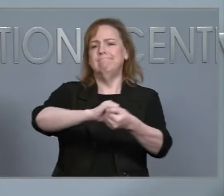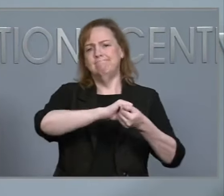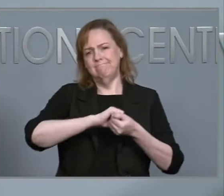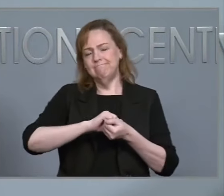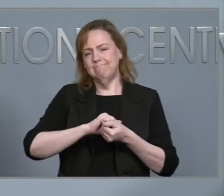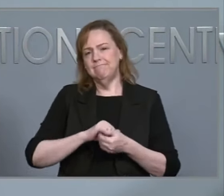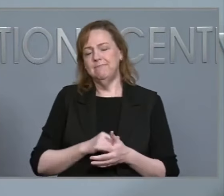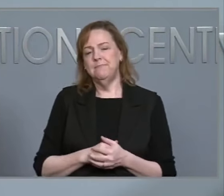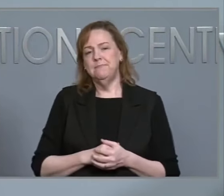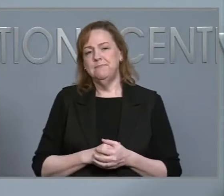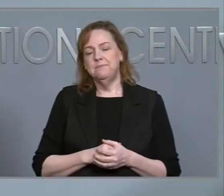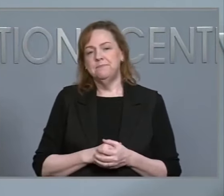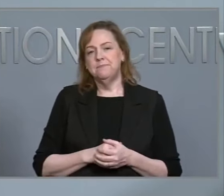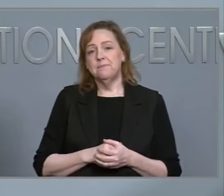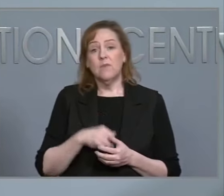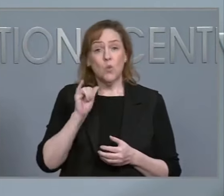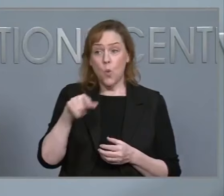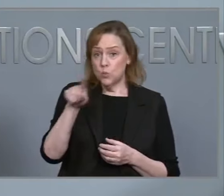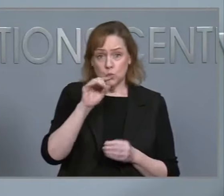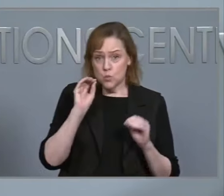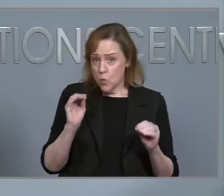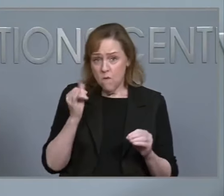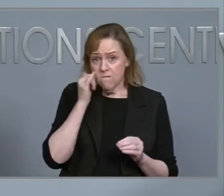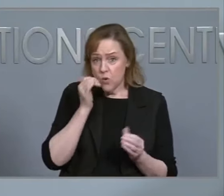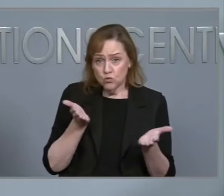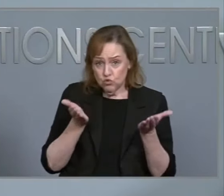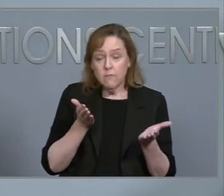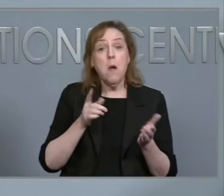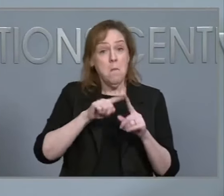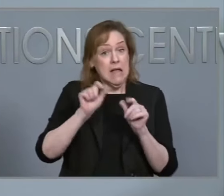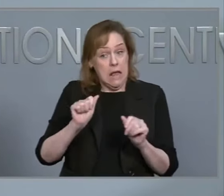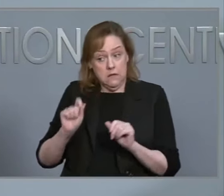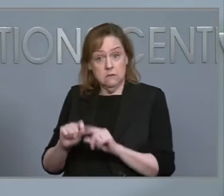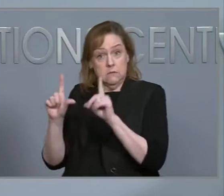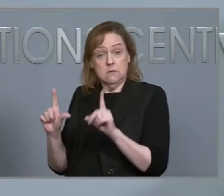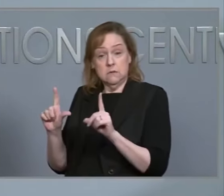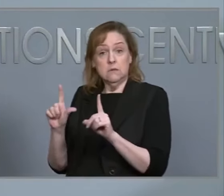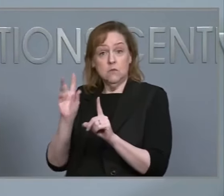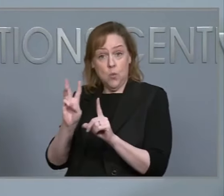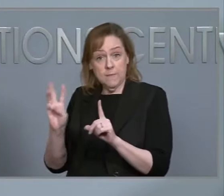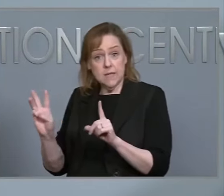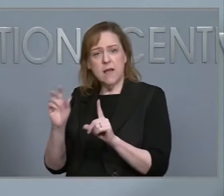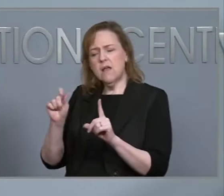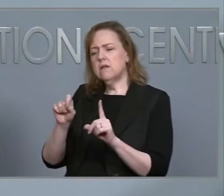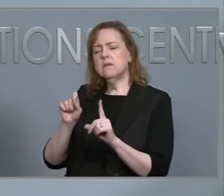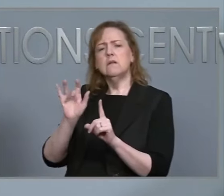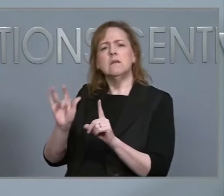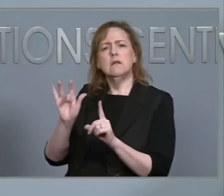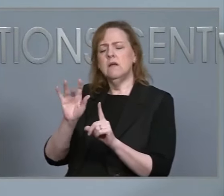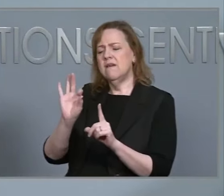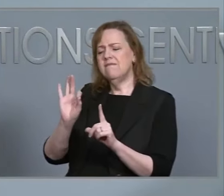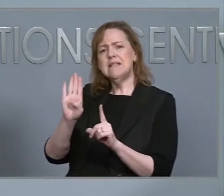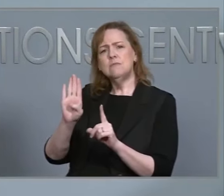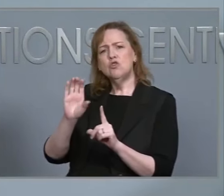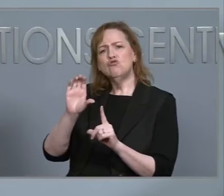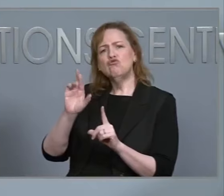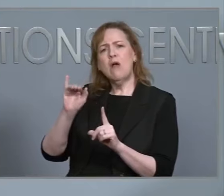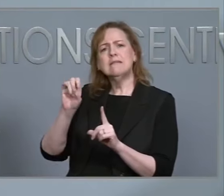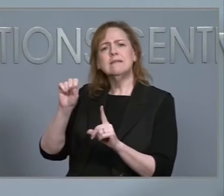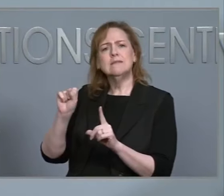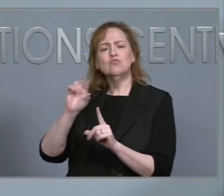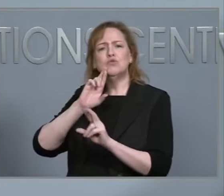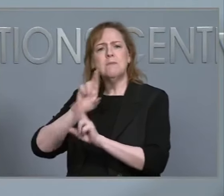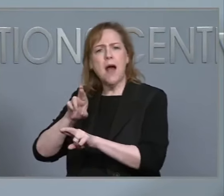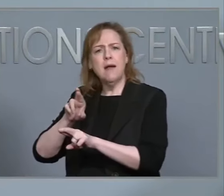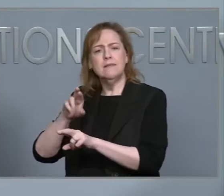For those without phone service that can access the internet, you can activate Facebook crisis response on your profile to tell your contacts that you are